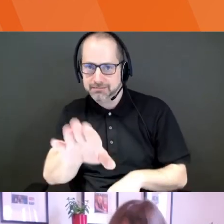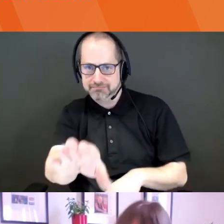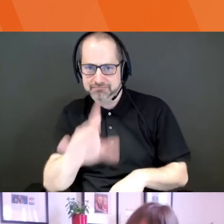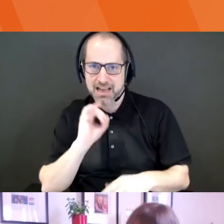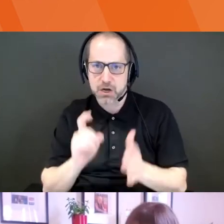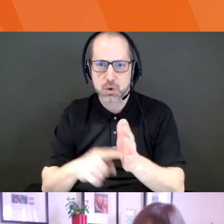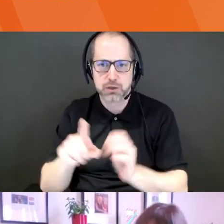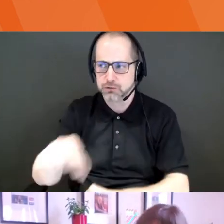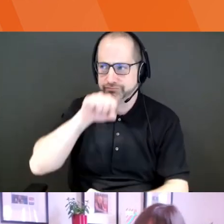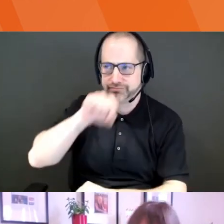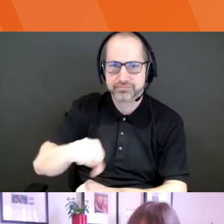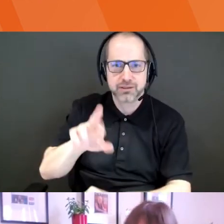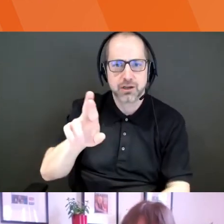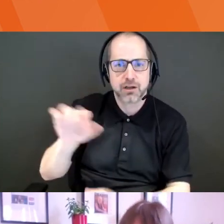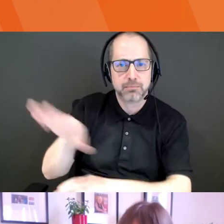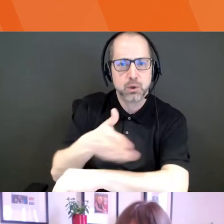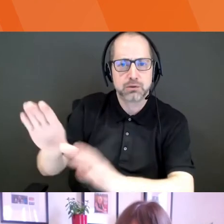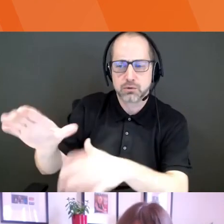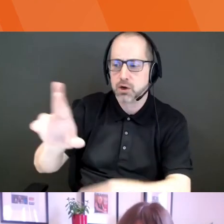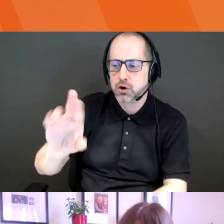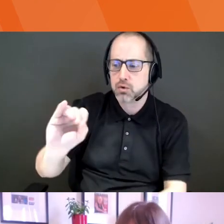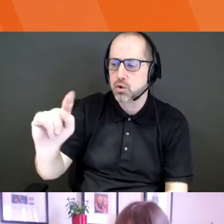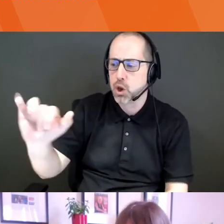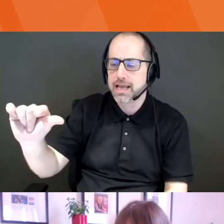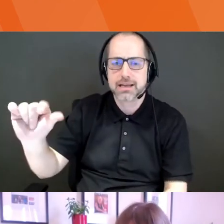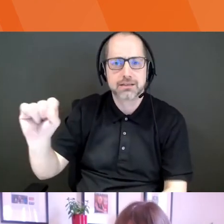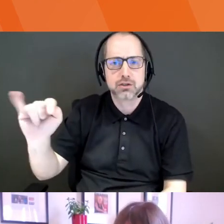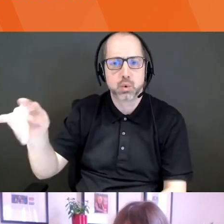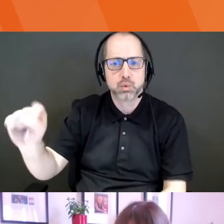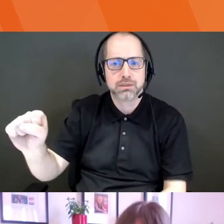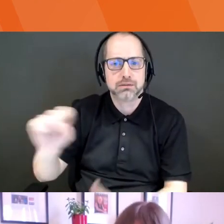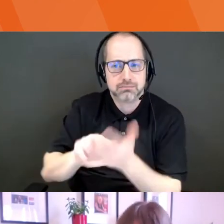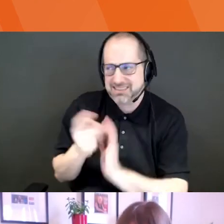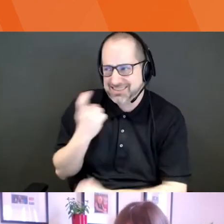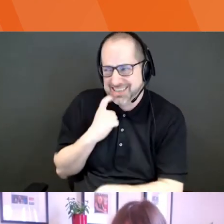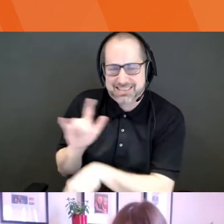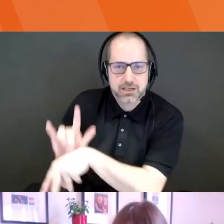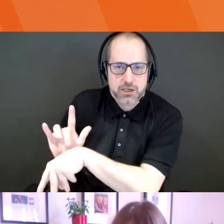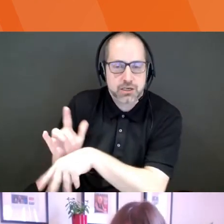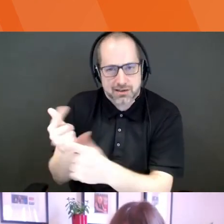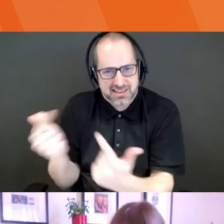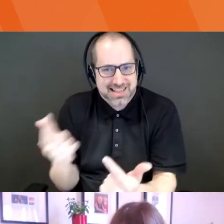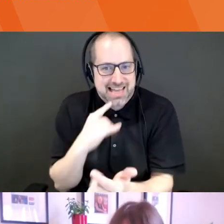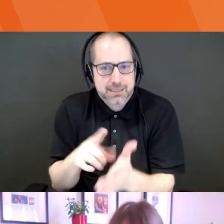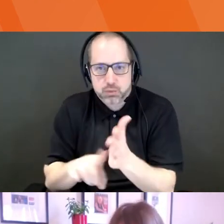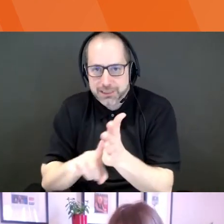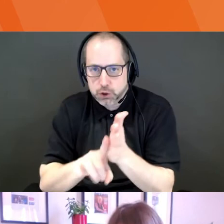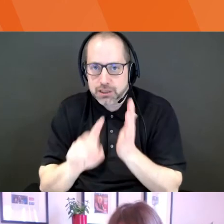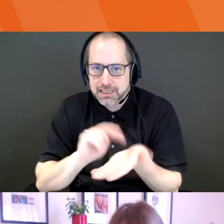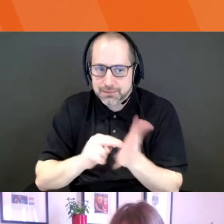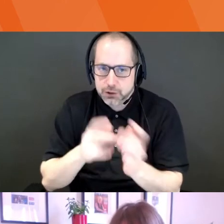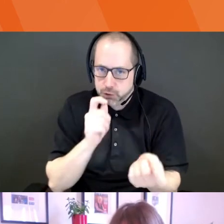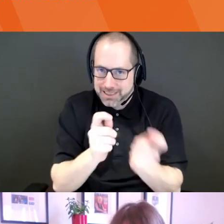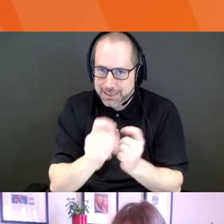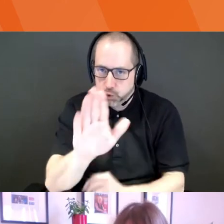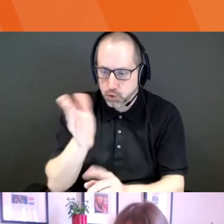Stones. Uh, I just went to an exhibit or like, you know, do your research. So it looks like you've understood them. That's what I mean when you're changing your pitch. If you know